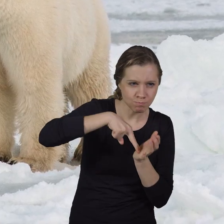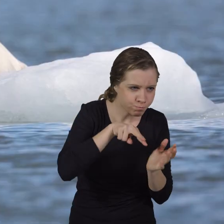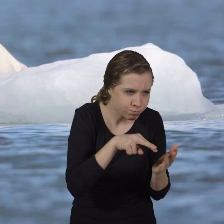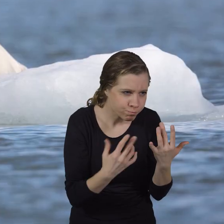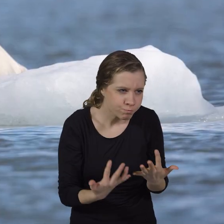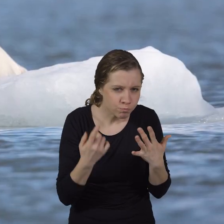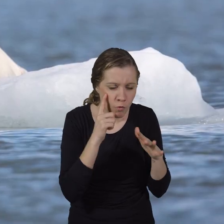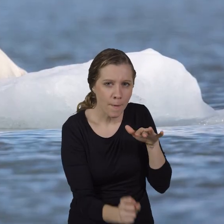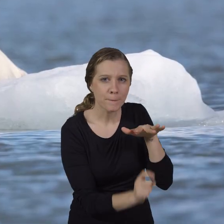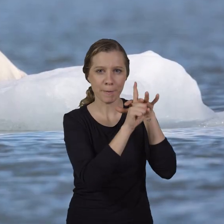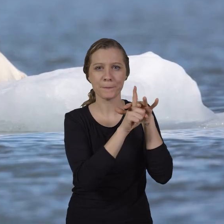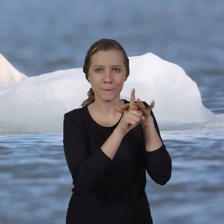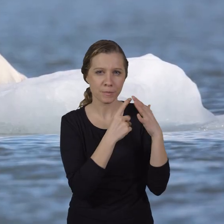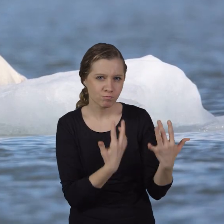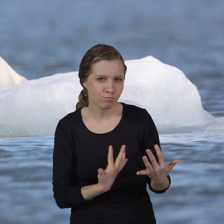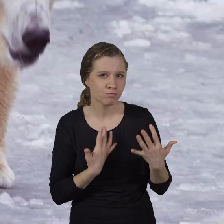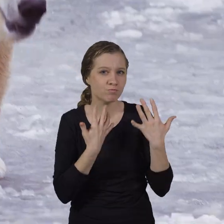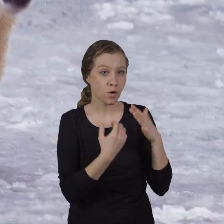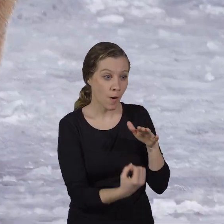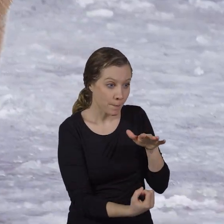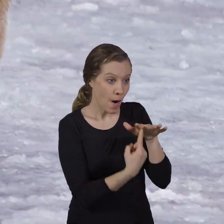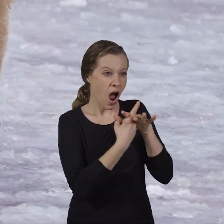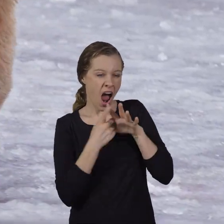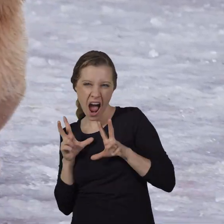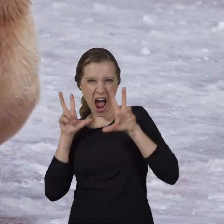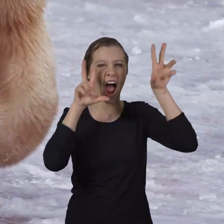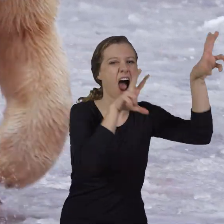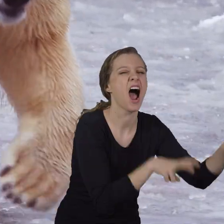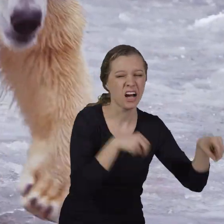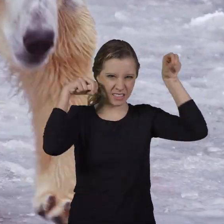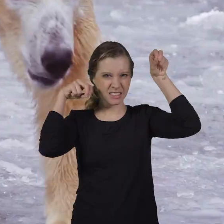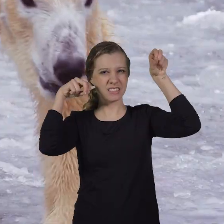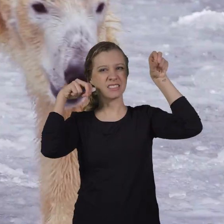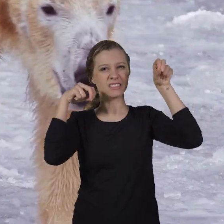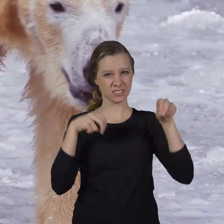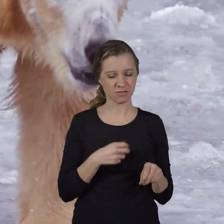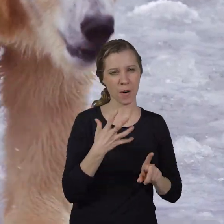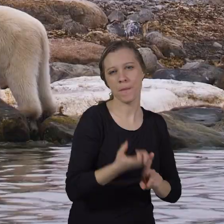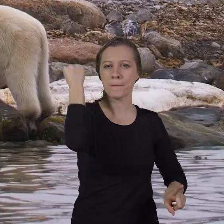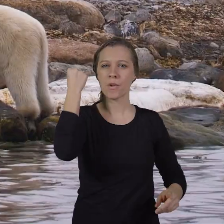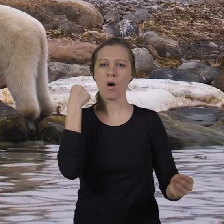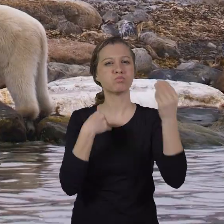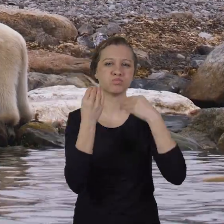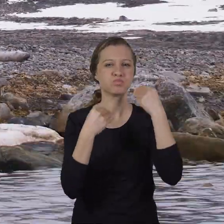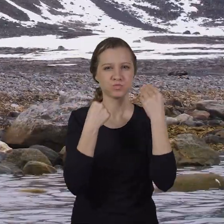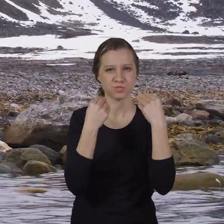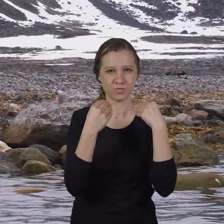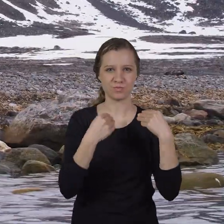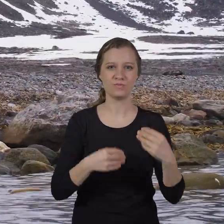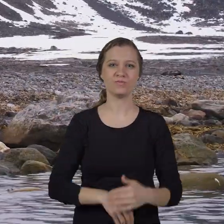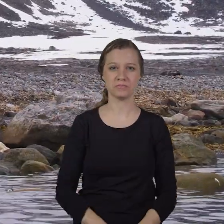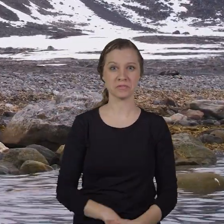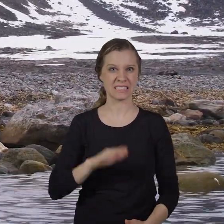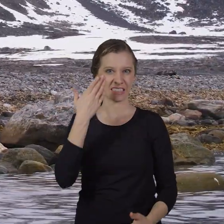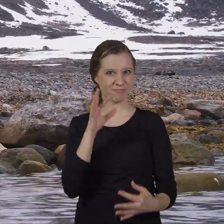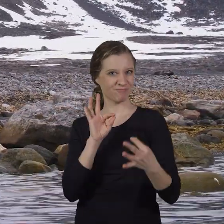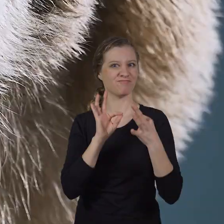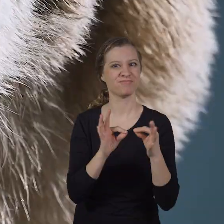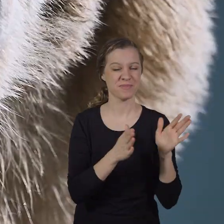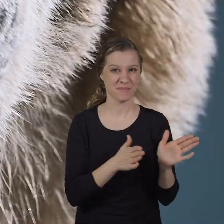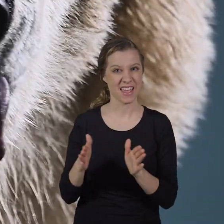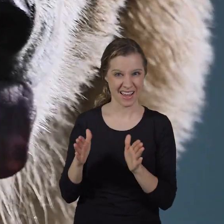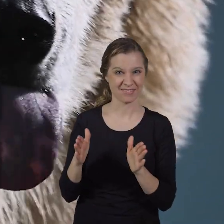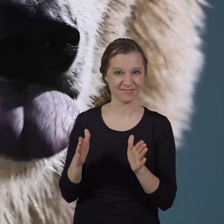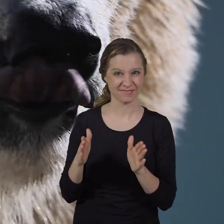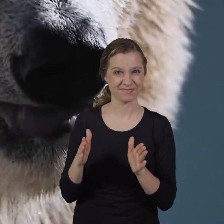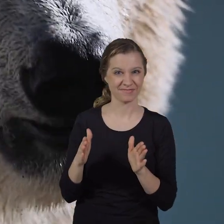ice, waiting for it to surface. As soon as it does, the polar bear pounces and grabs its meal. While this